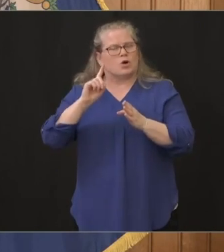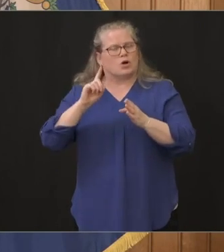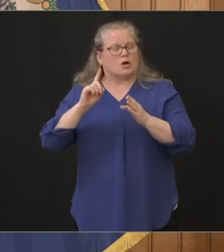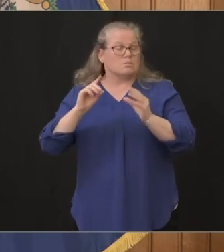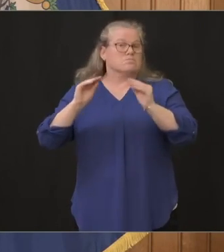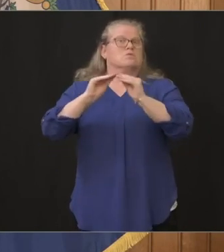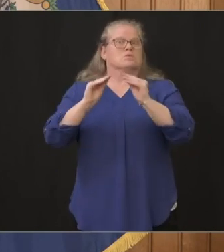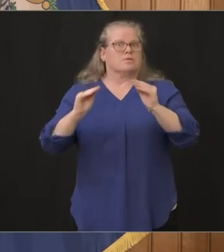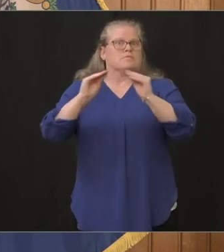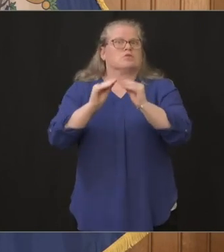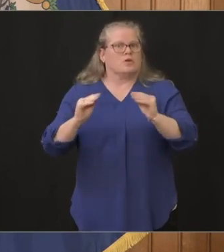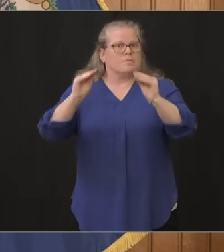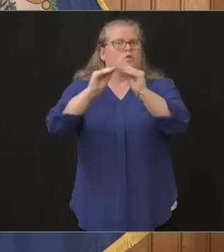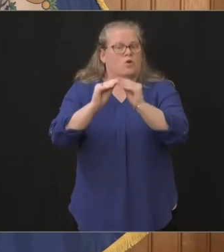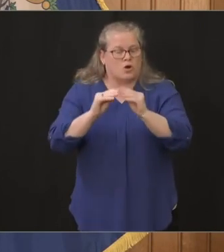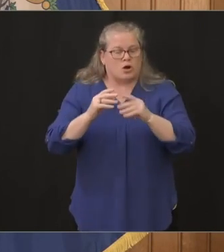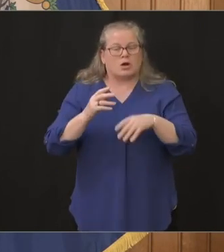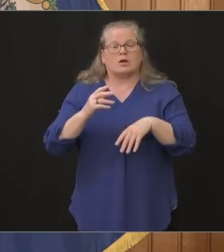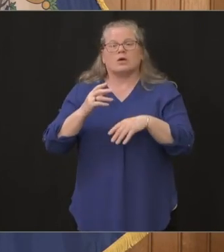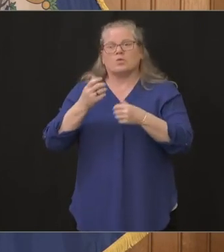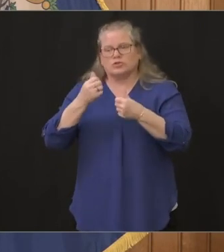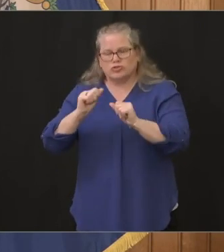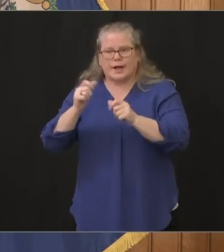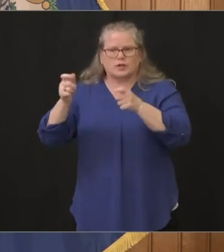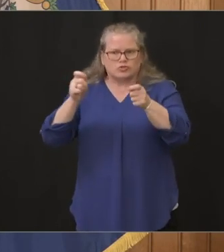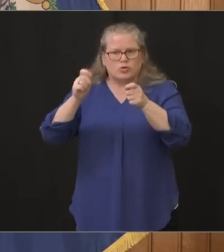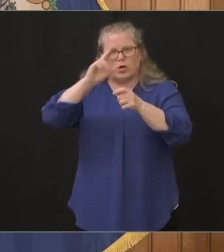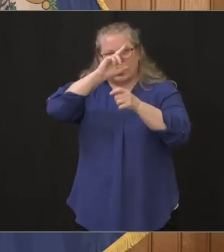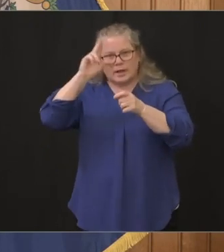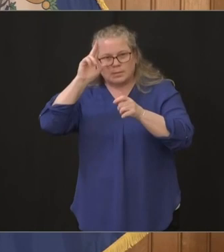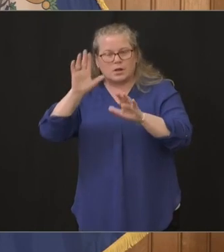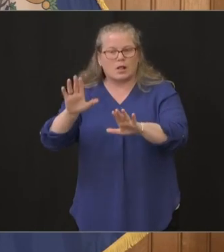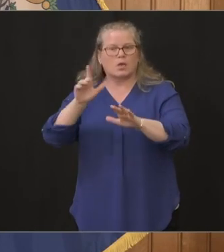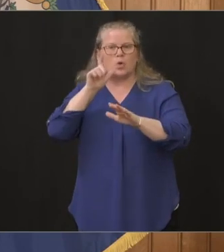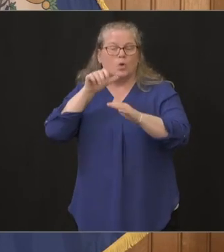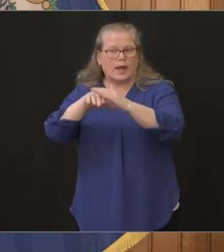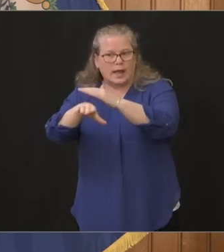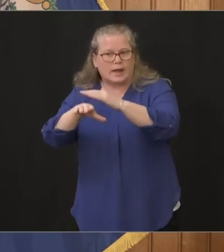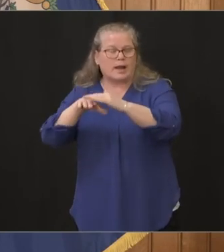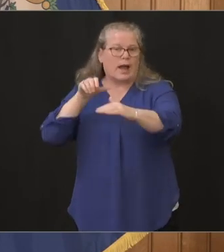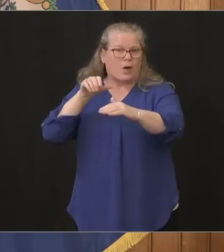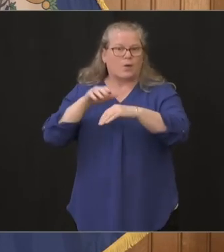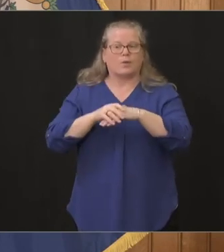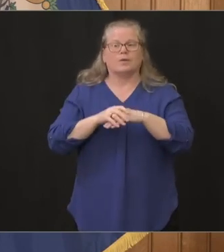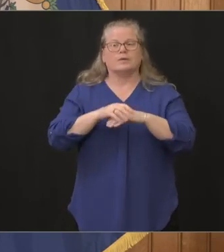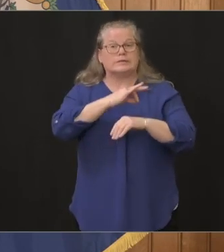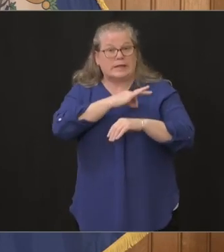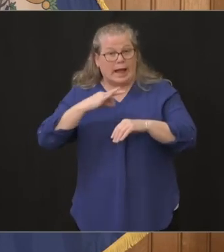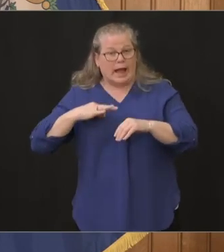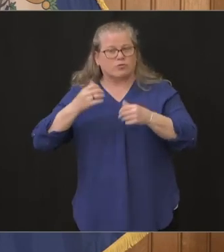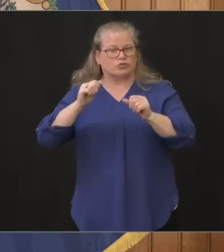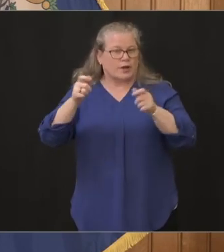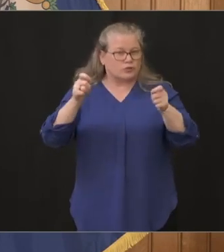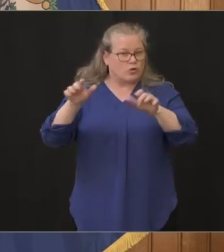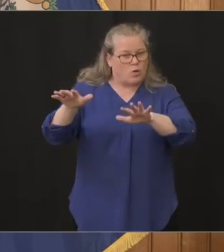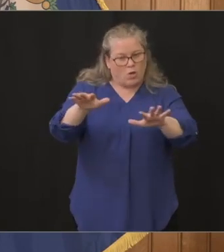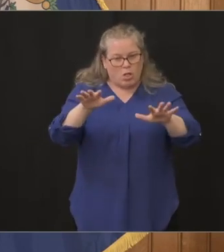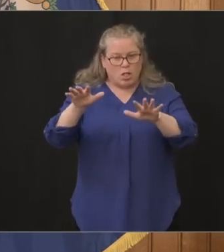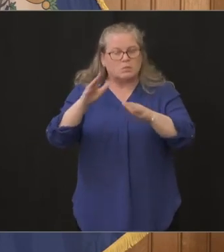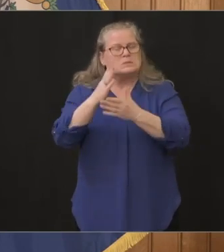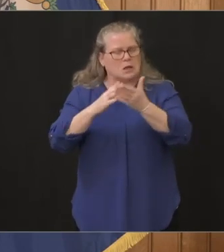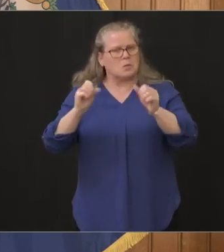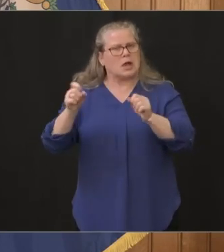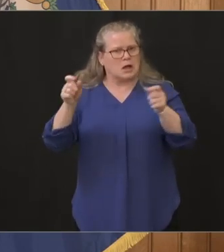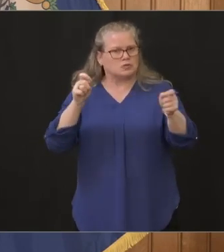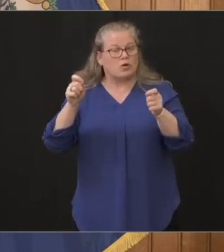can control I'll talk a little bit more about what we're doing in terms of personnel which we have some control over the biggest issue